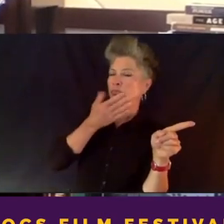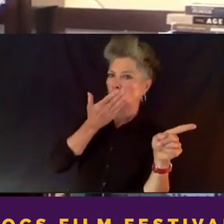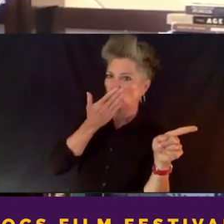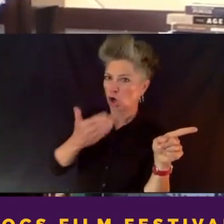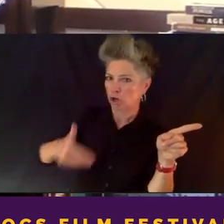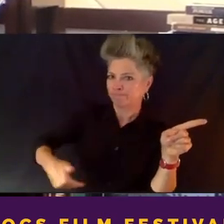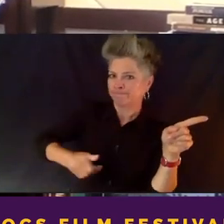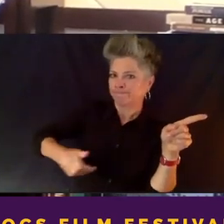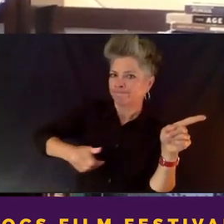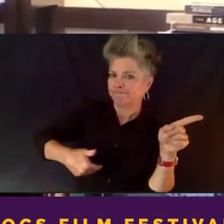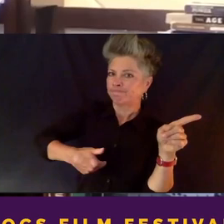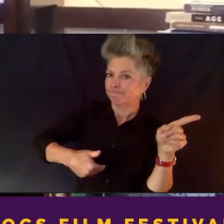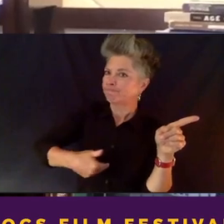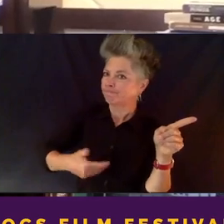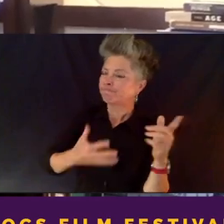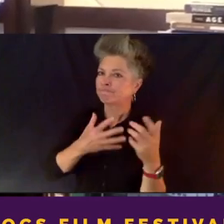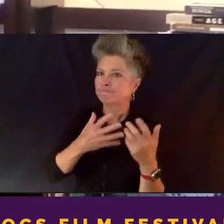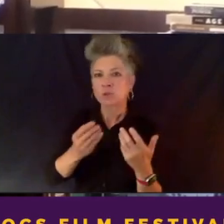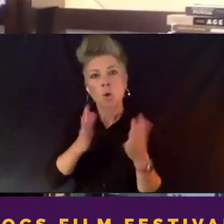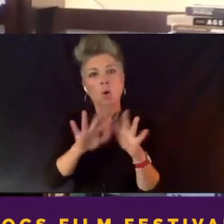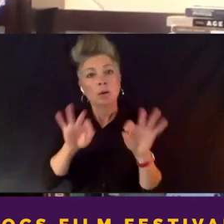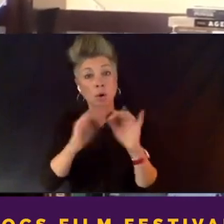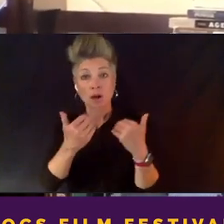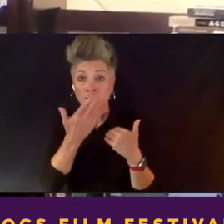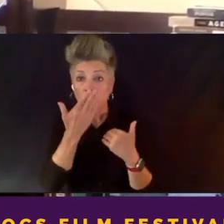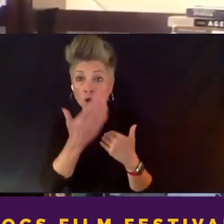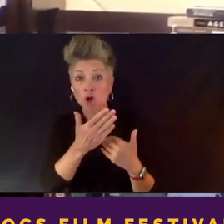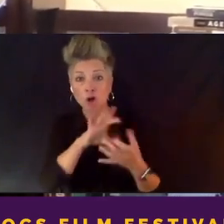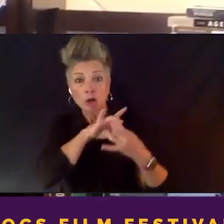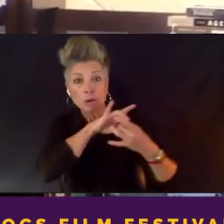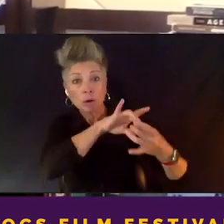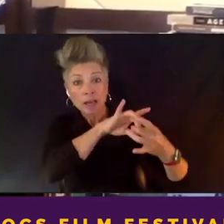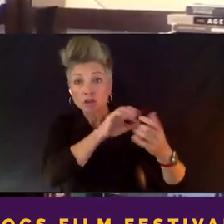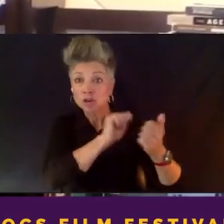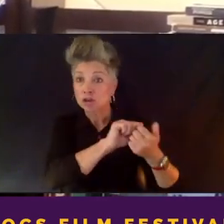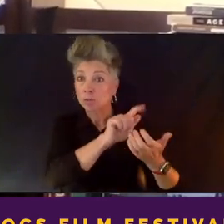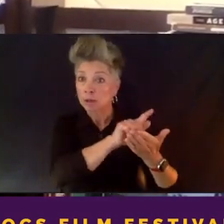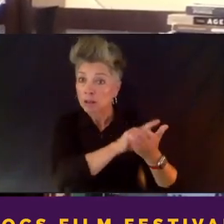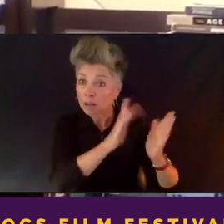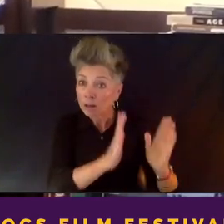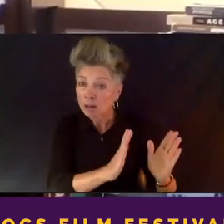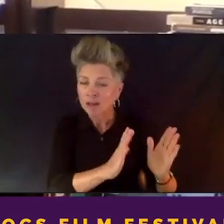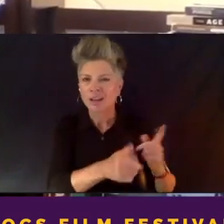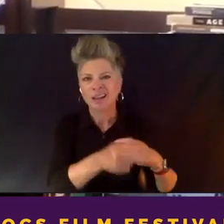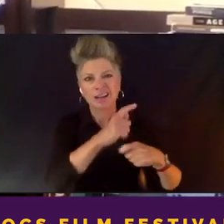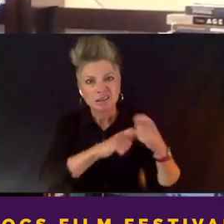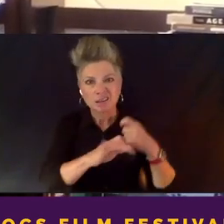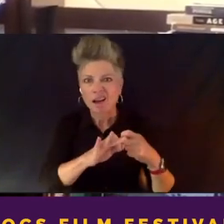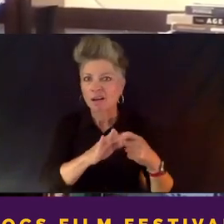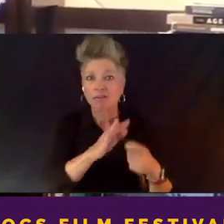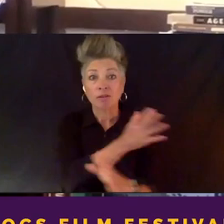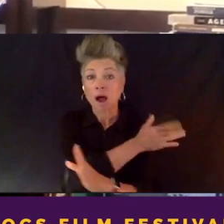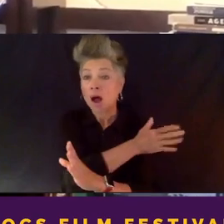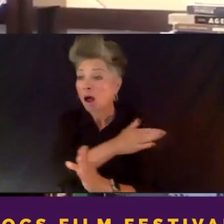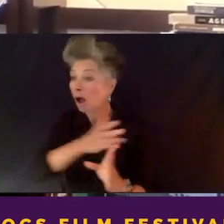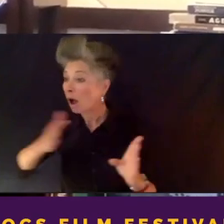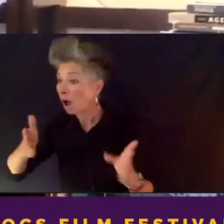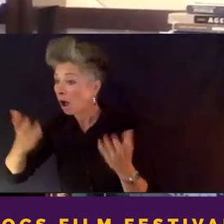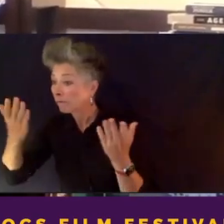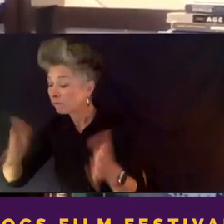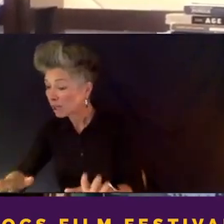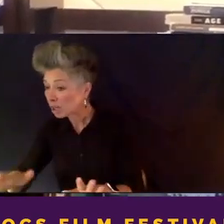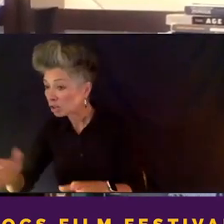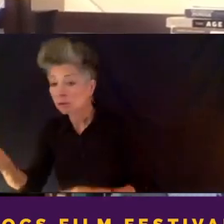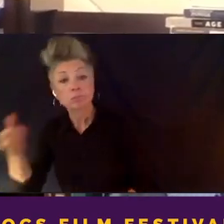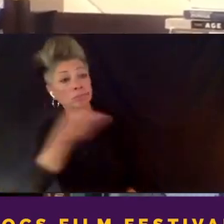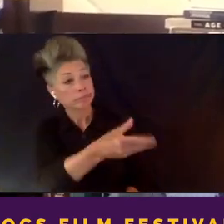have, you know, sort of a working relationship with your legal counsel rather than sort of coming to him at the end and saying, okay, sign off on all this stuff, right. It's, not